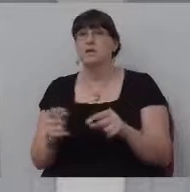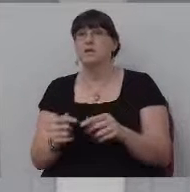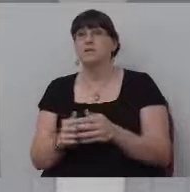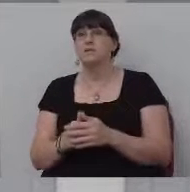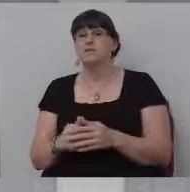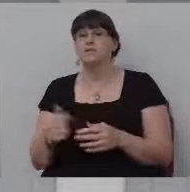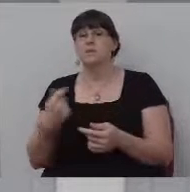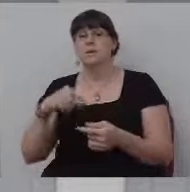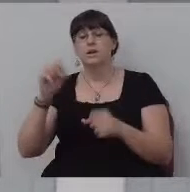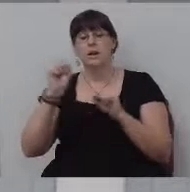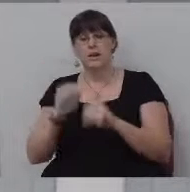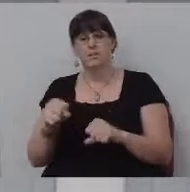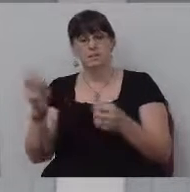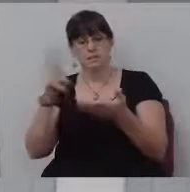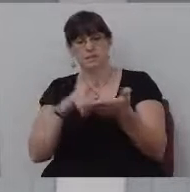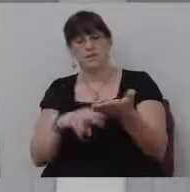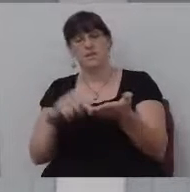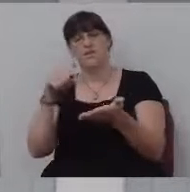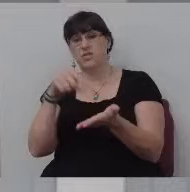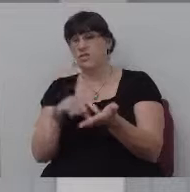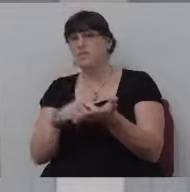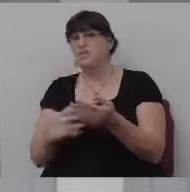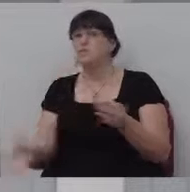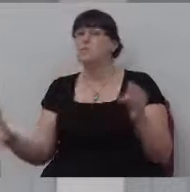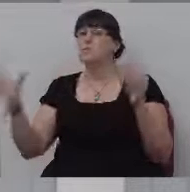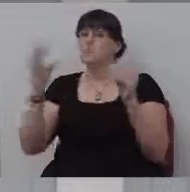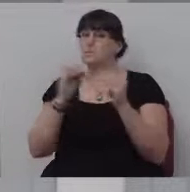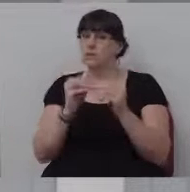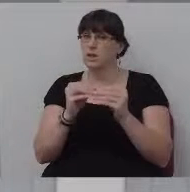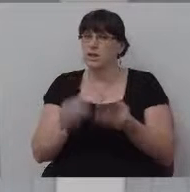italics, we're able to see this is supplied to give